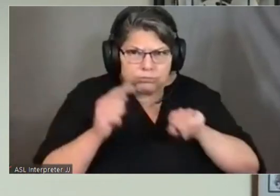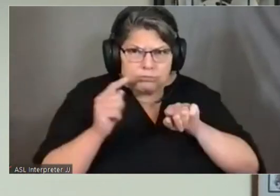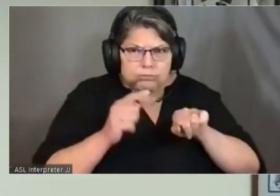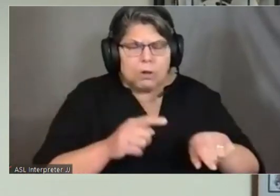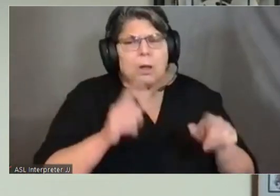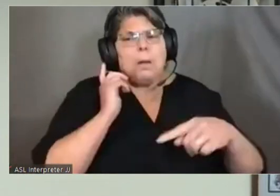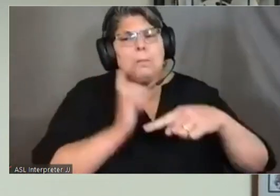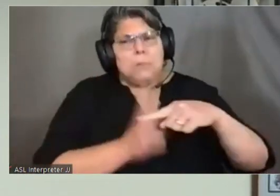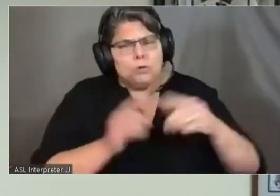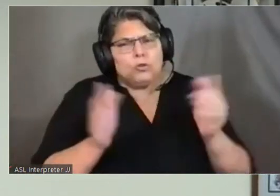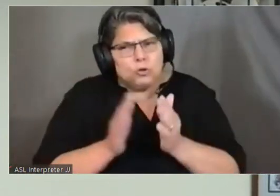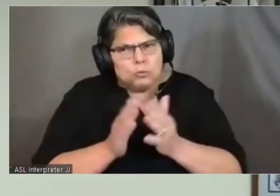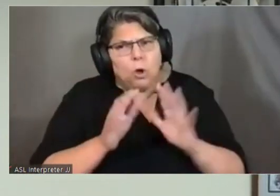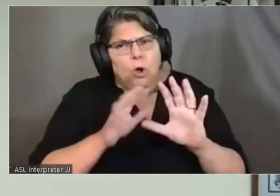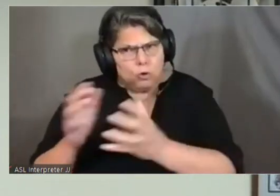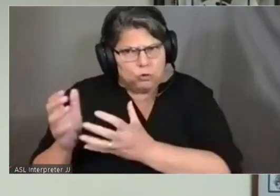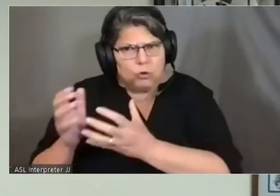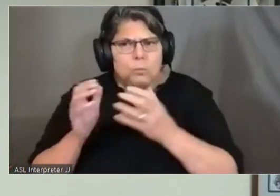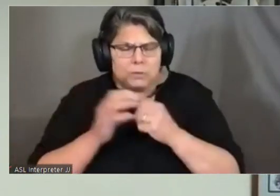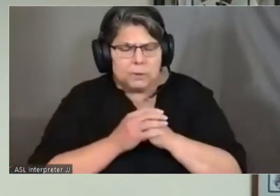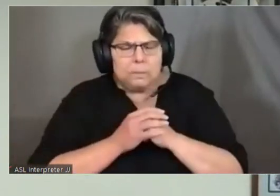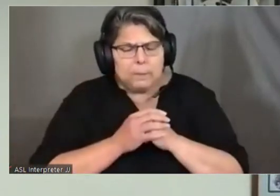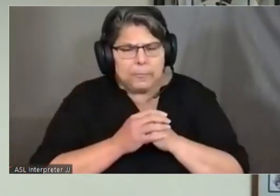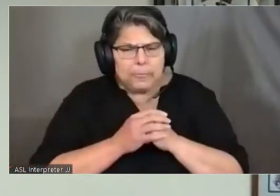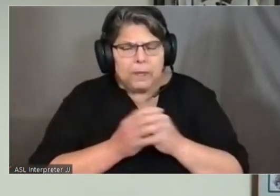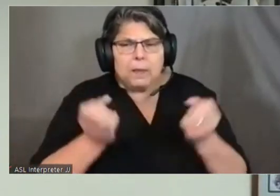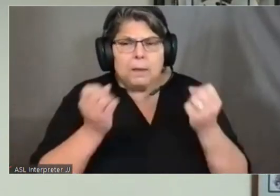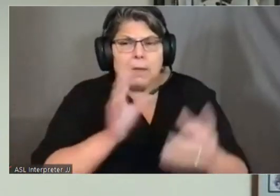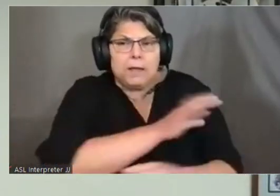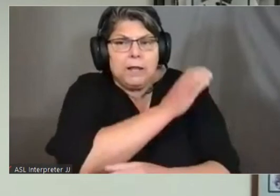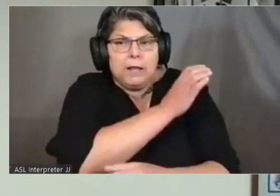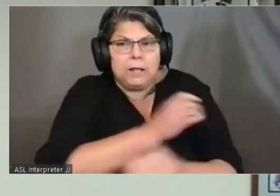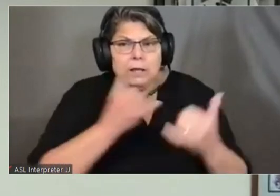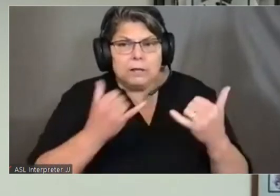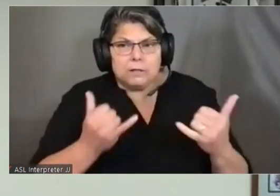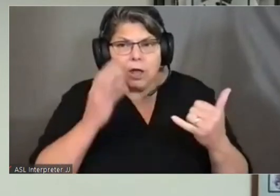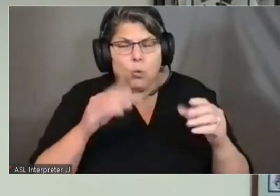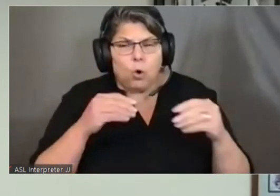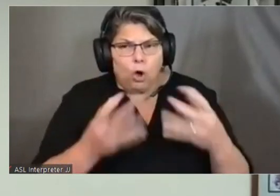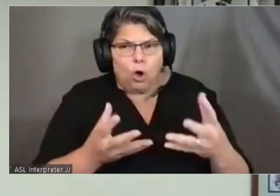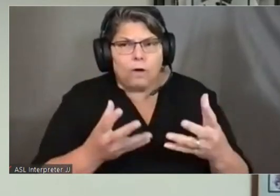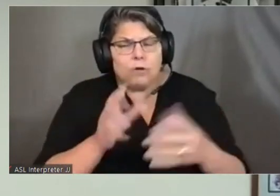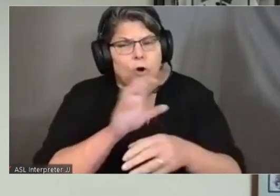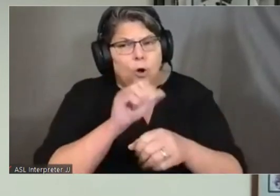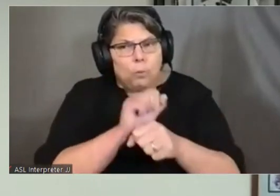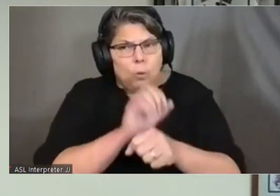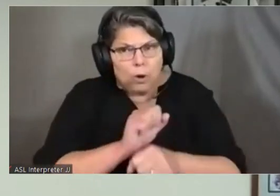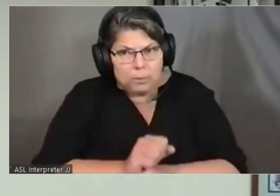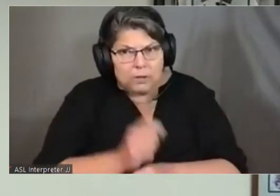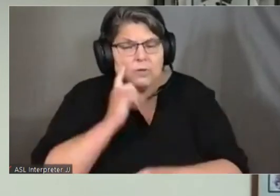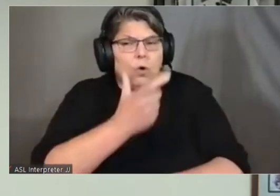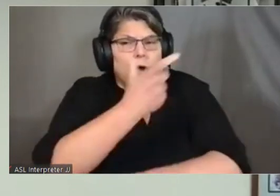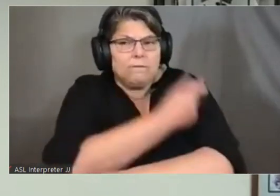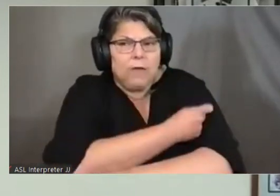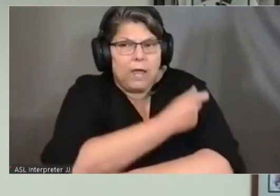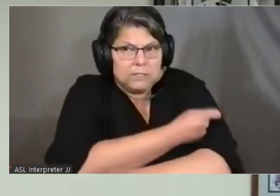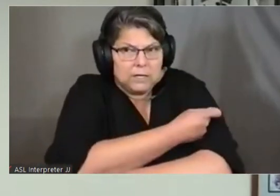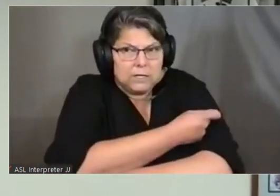strike teams for smaller groups. Many of the clinics are now offering appointments to get vaccines